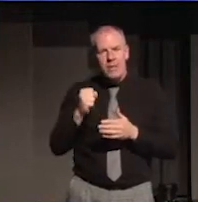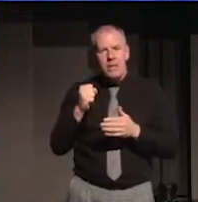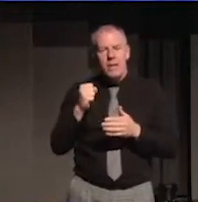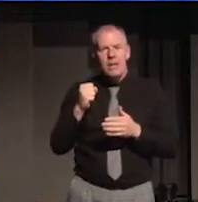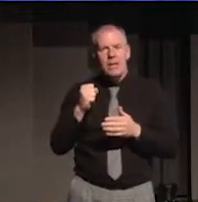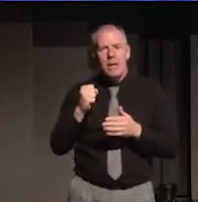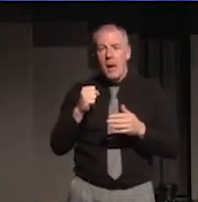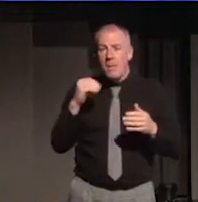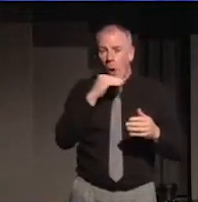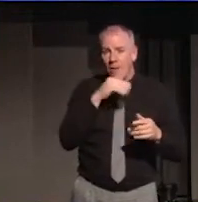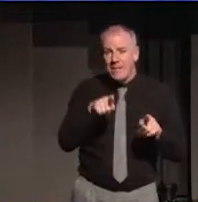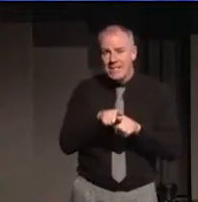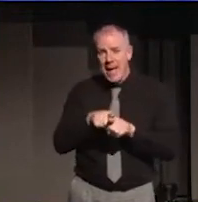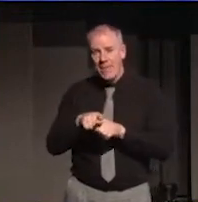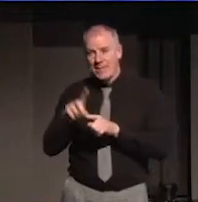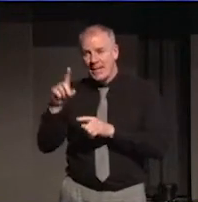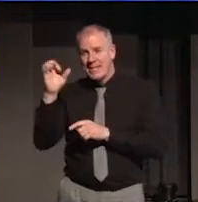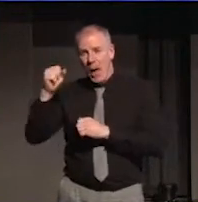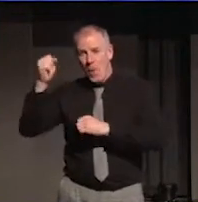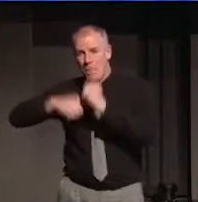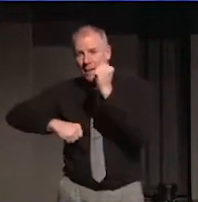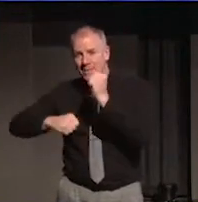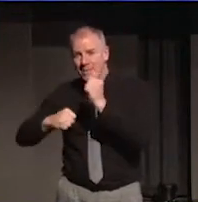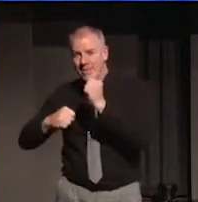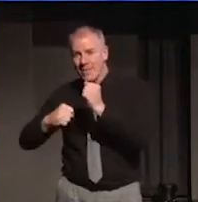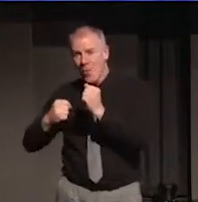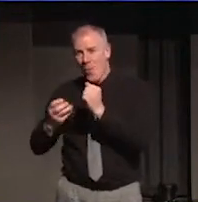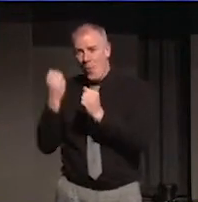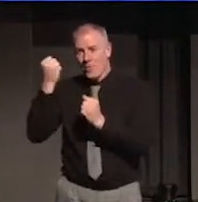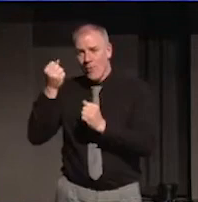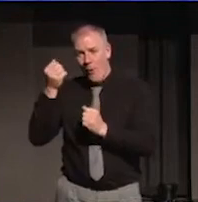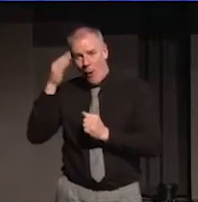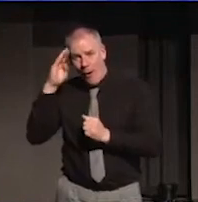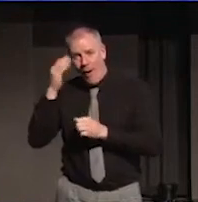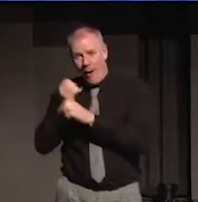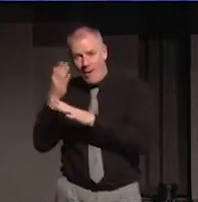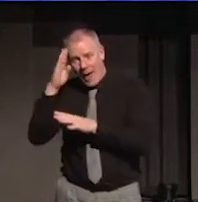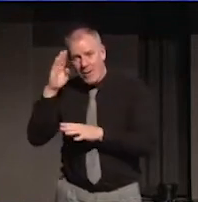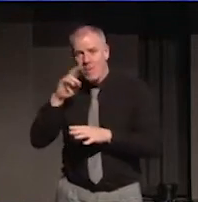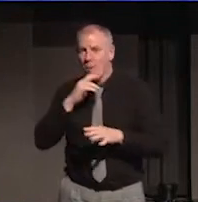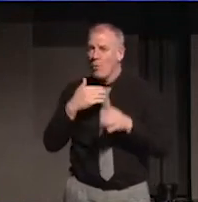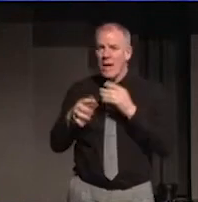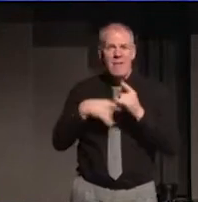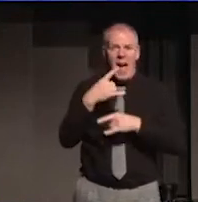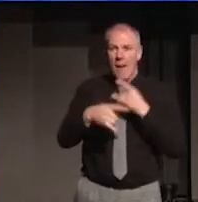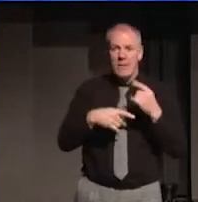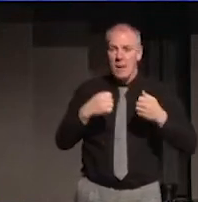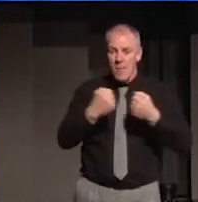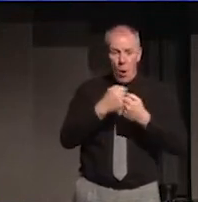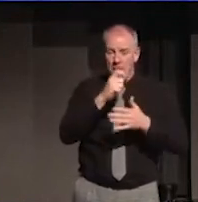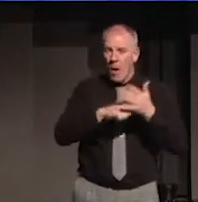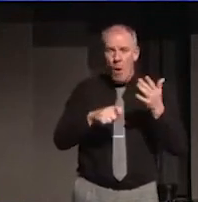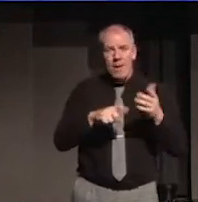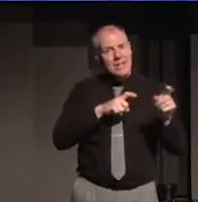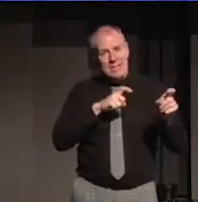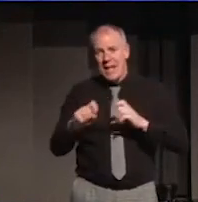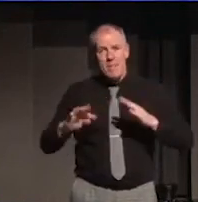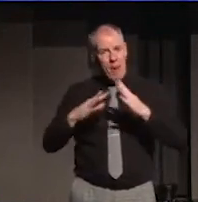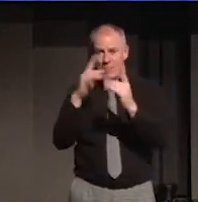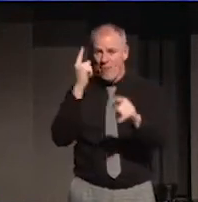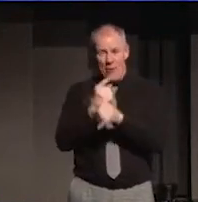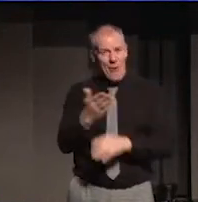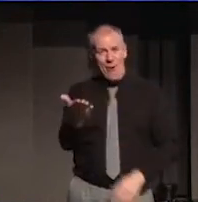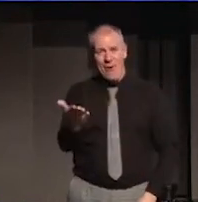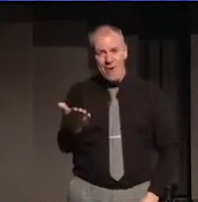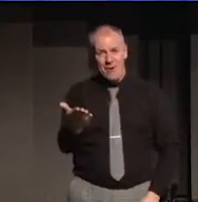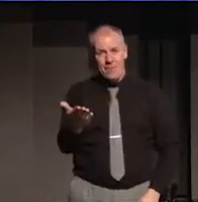in all Ireland. But whatever the outcome, the mountains are more and we'll still be standing. And